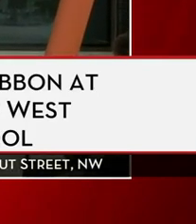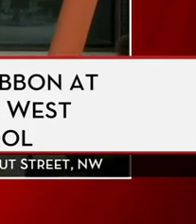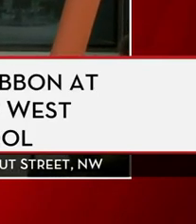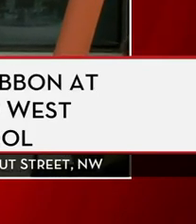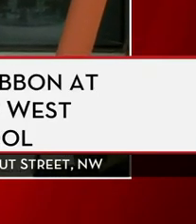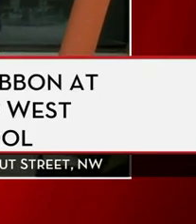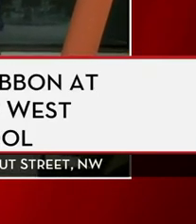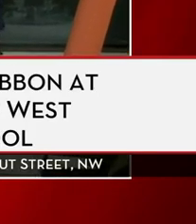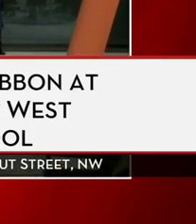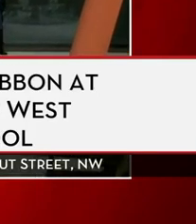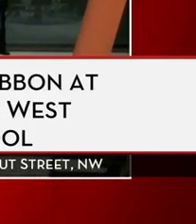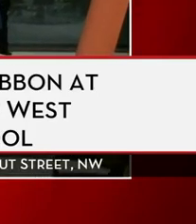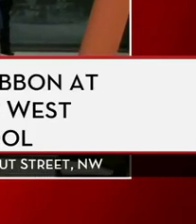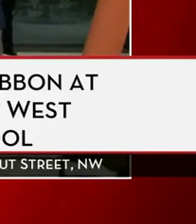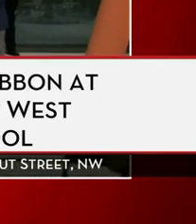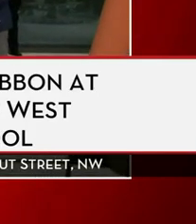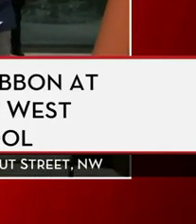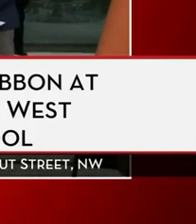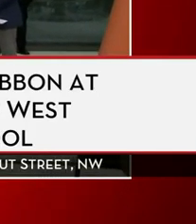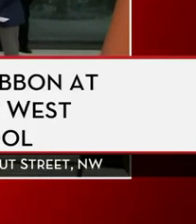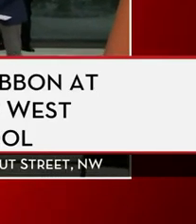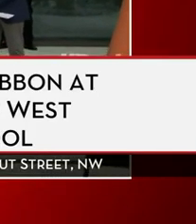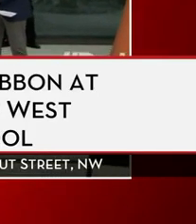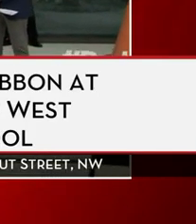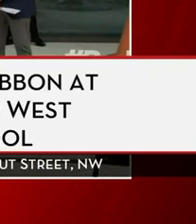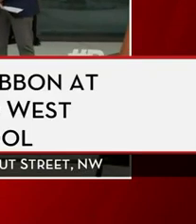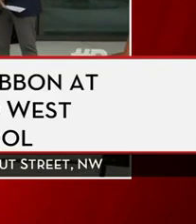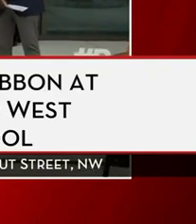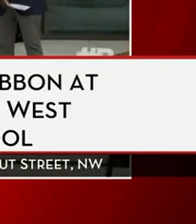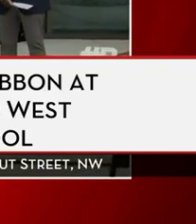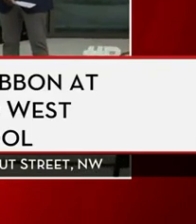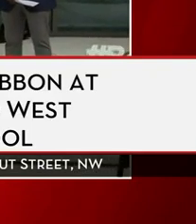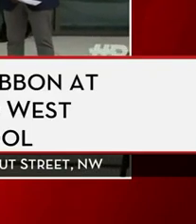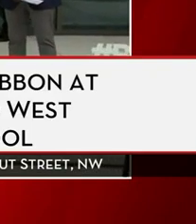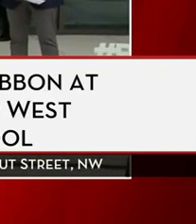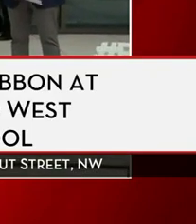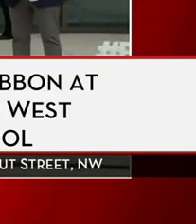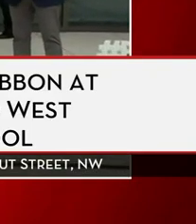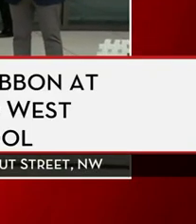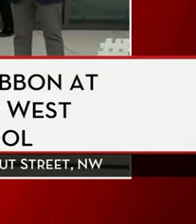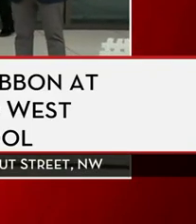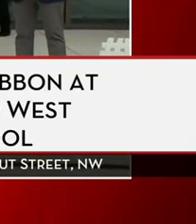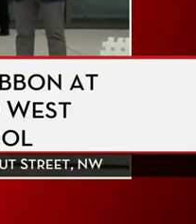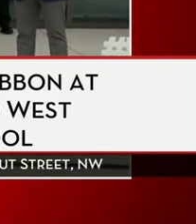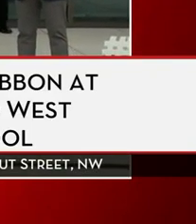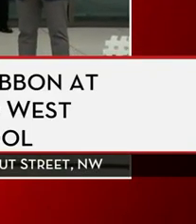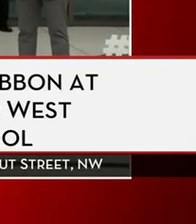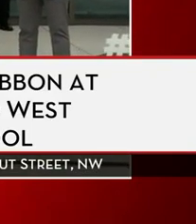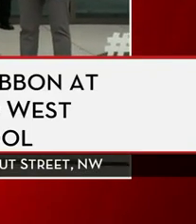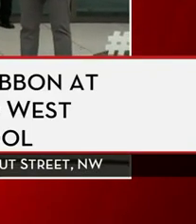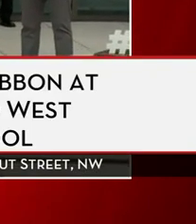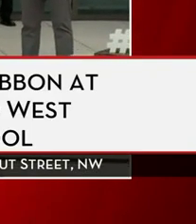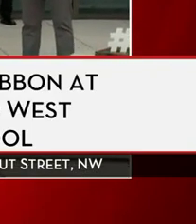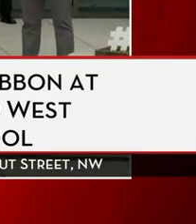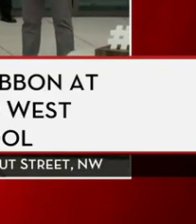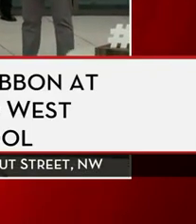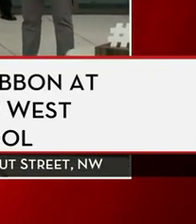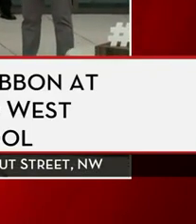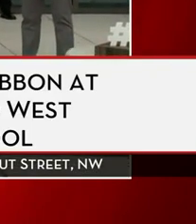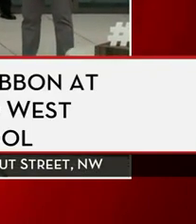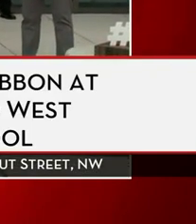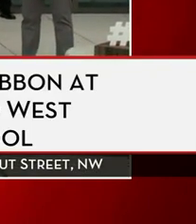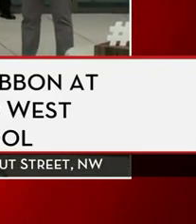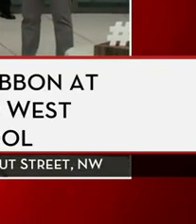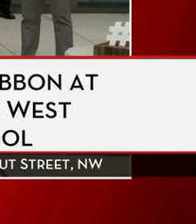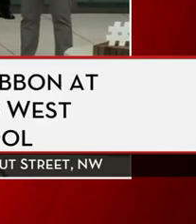community leaders. I appreciate your support and presence. Thank you to our teachers and staff here at West.